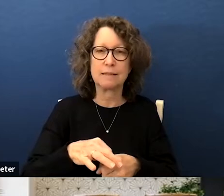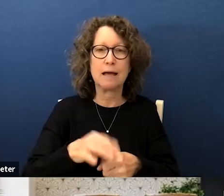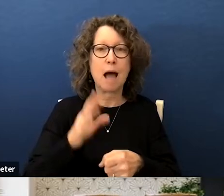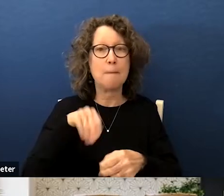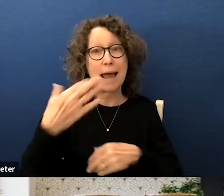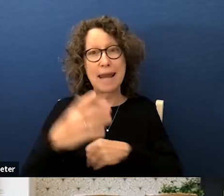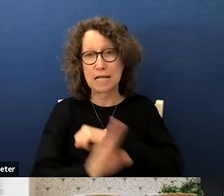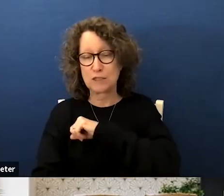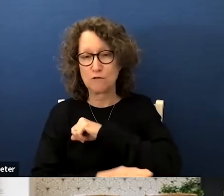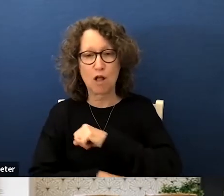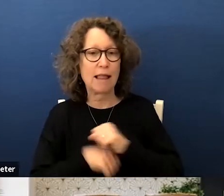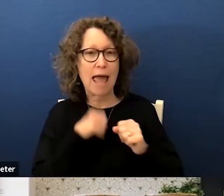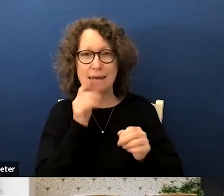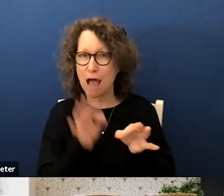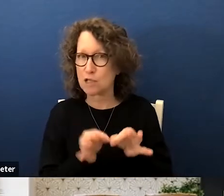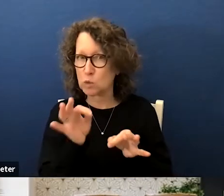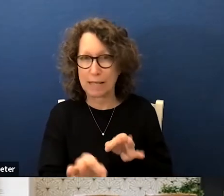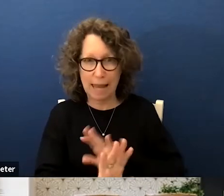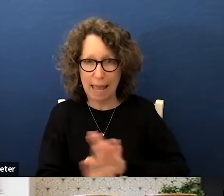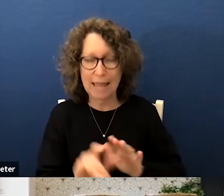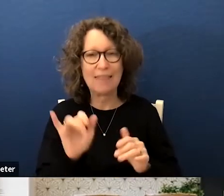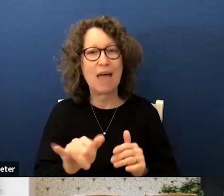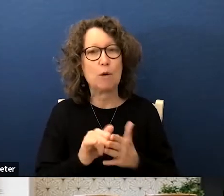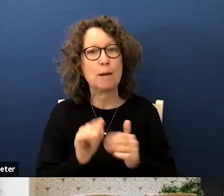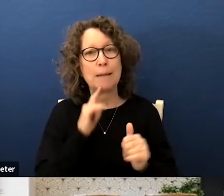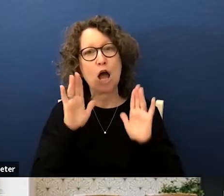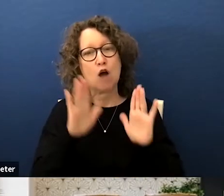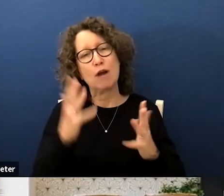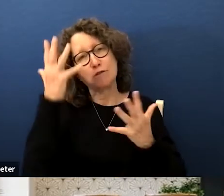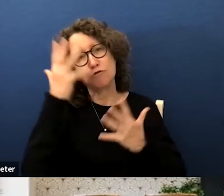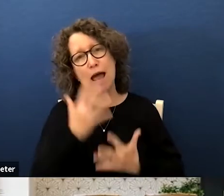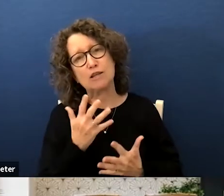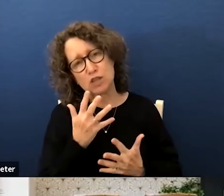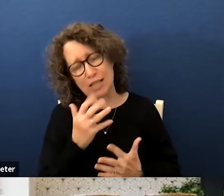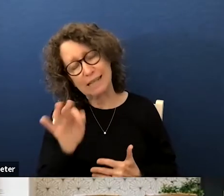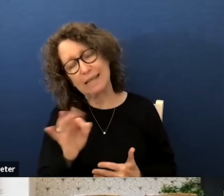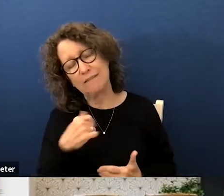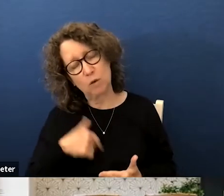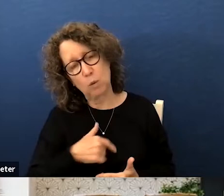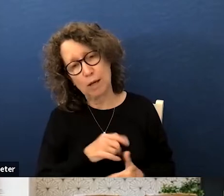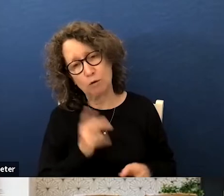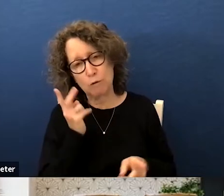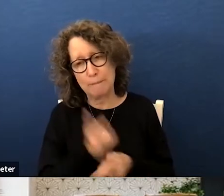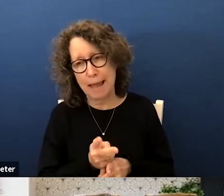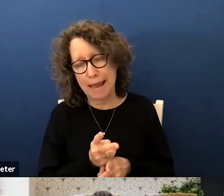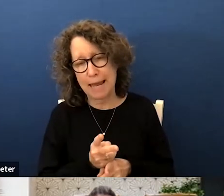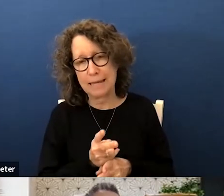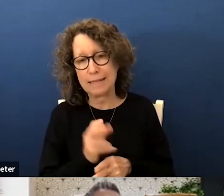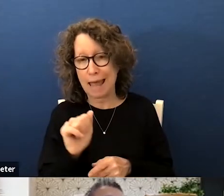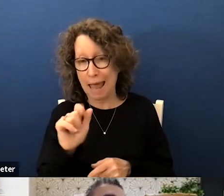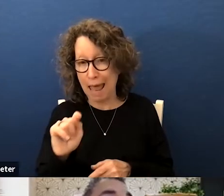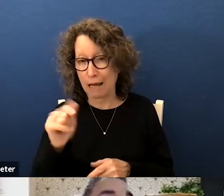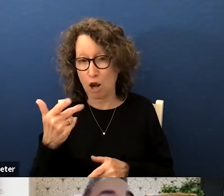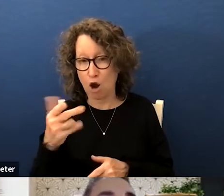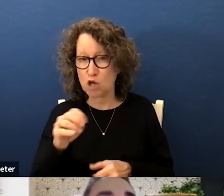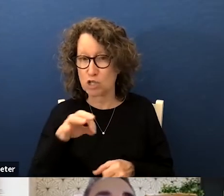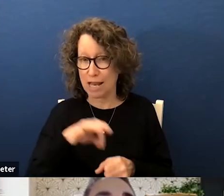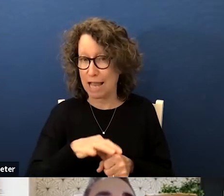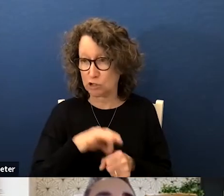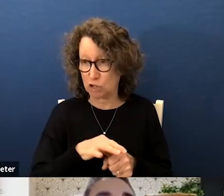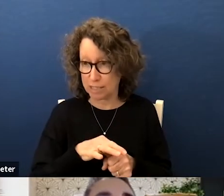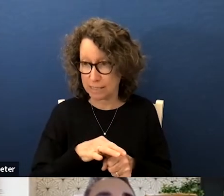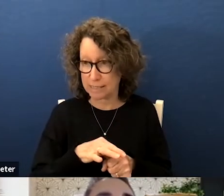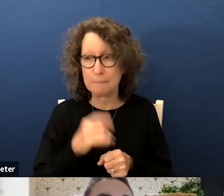fall and not to delay it would be a great tragedy if we remain at at large elections